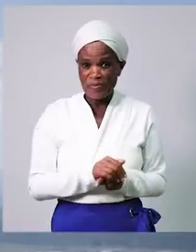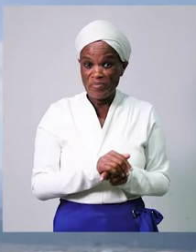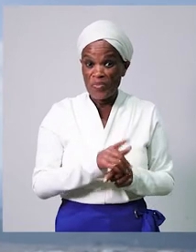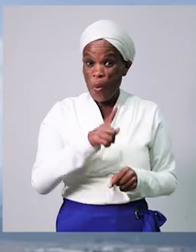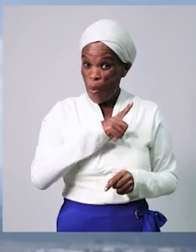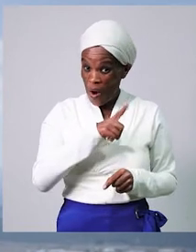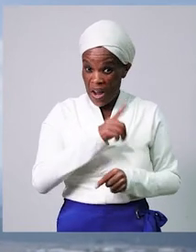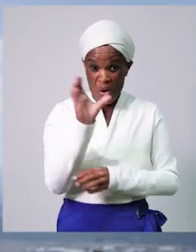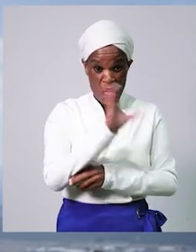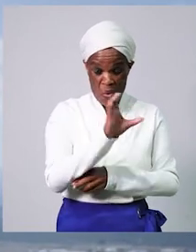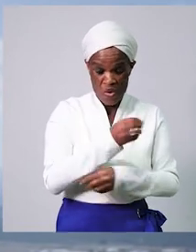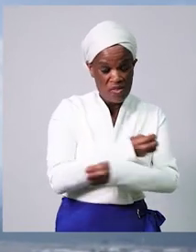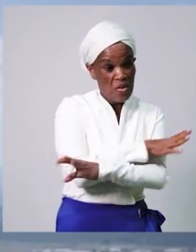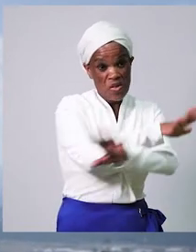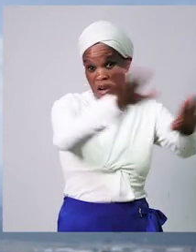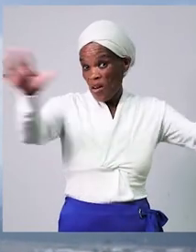Corona is everywhere.